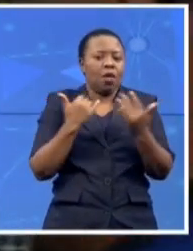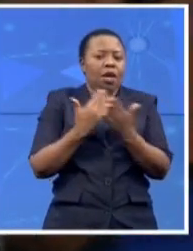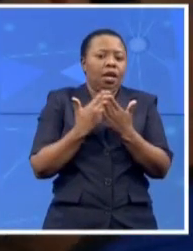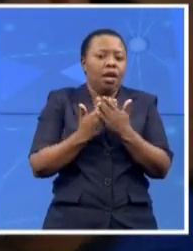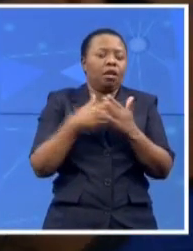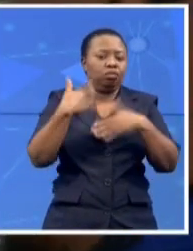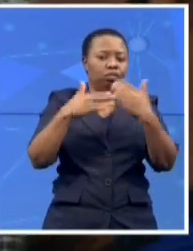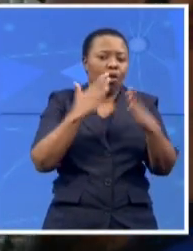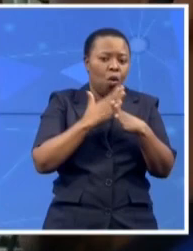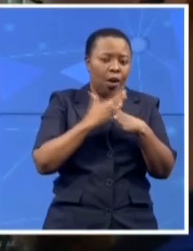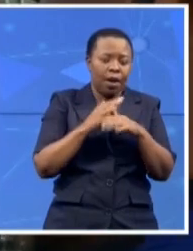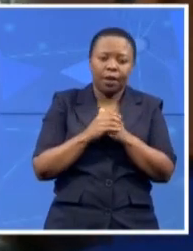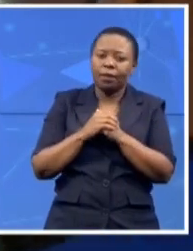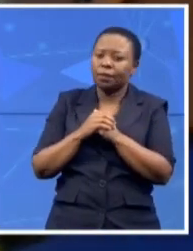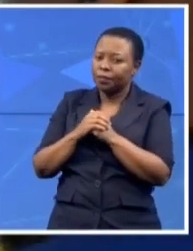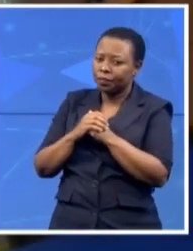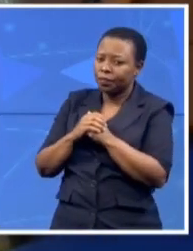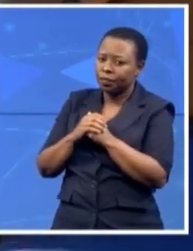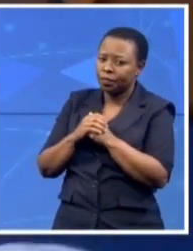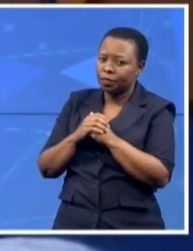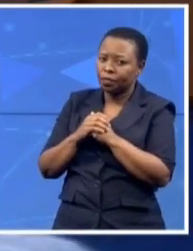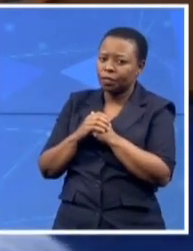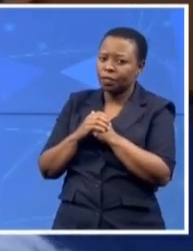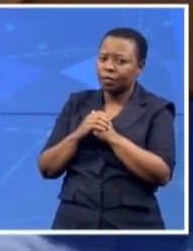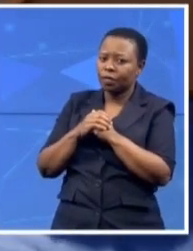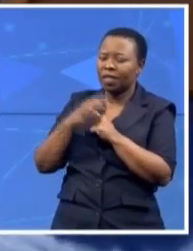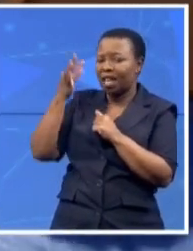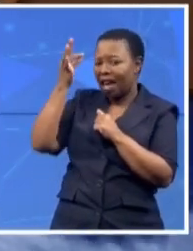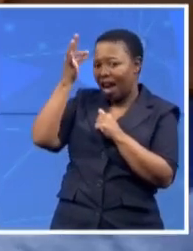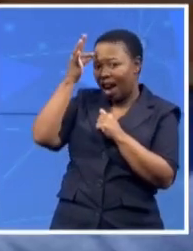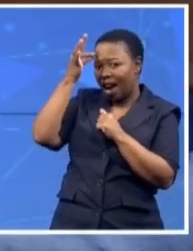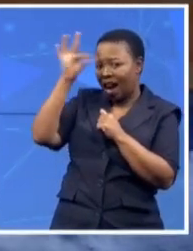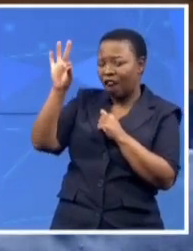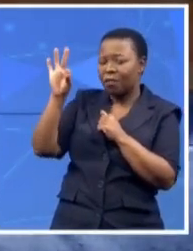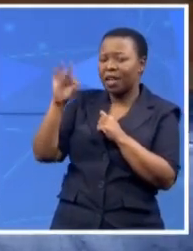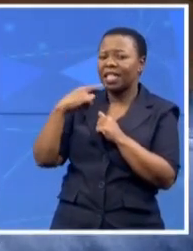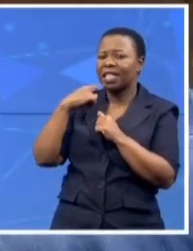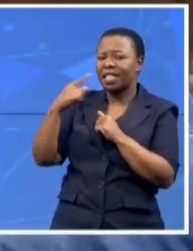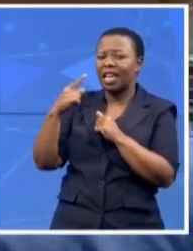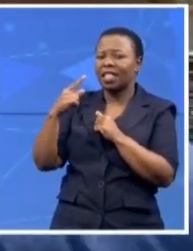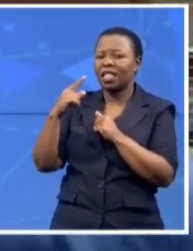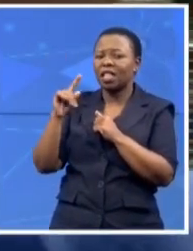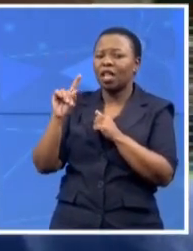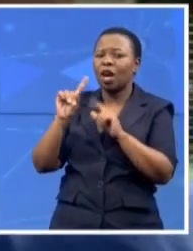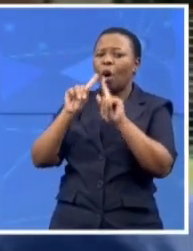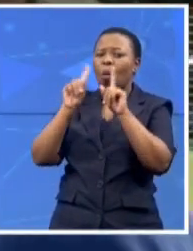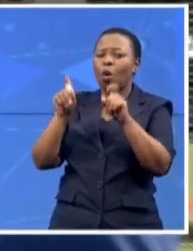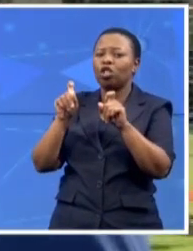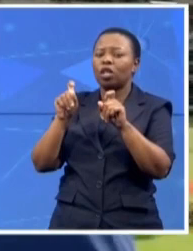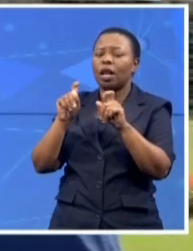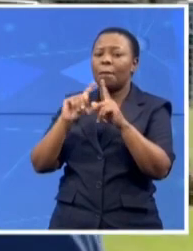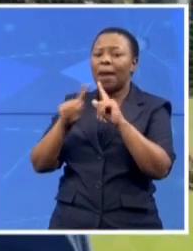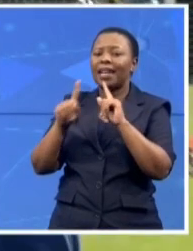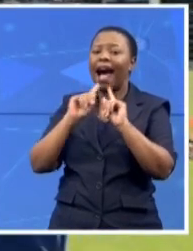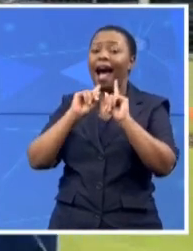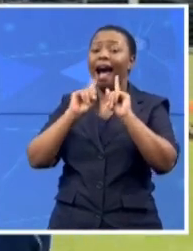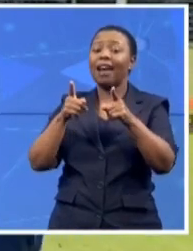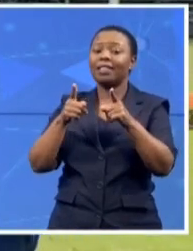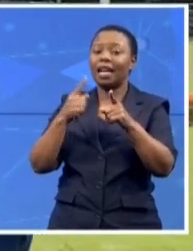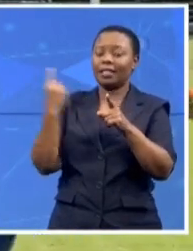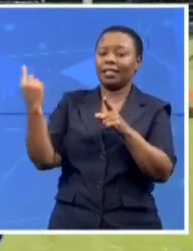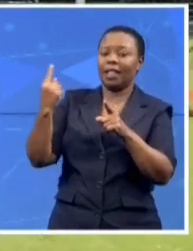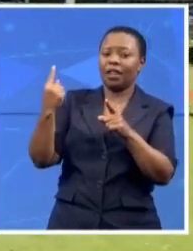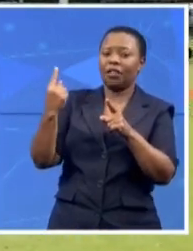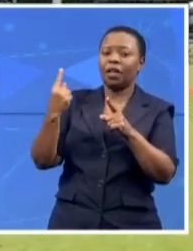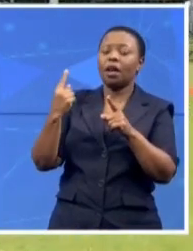regard government as just being rhetorical and saying what's right, but when it comes to implementation, there seems to be a problem.